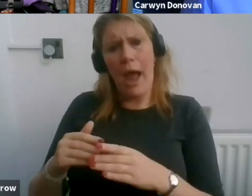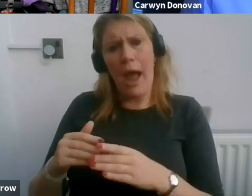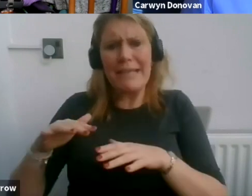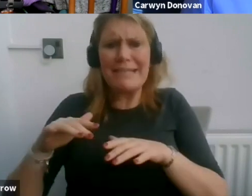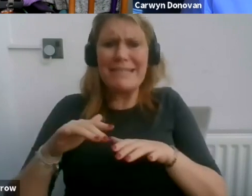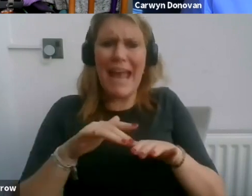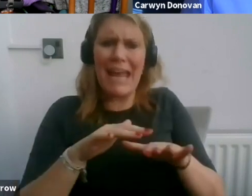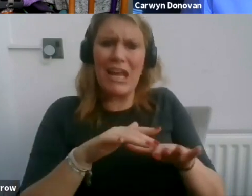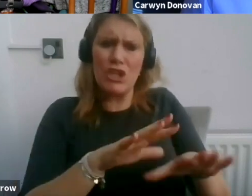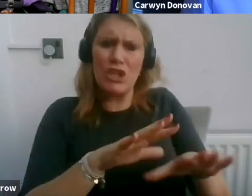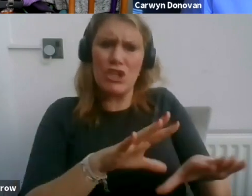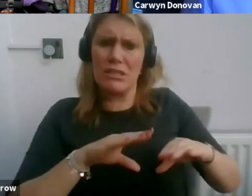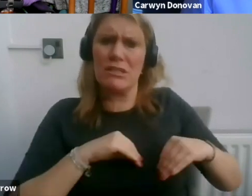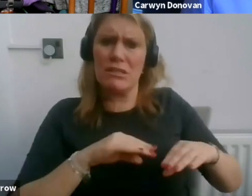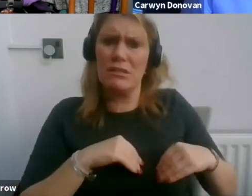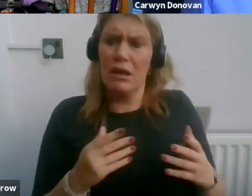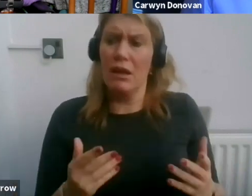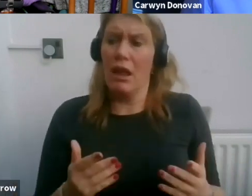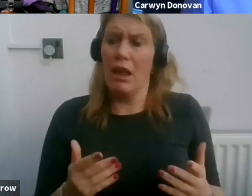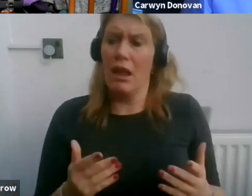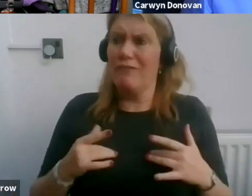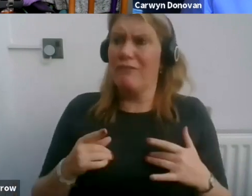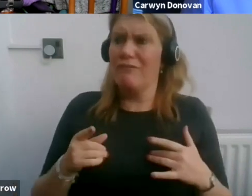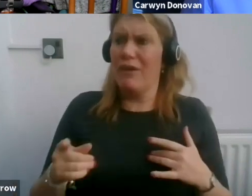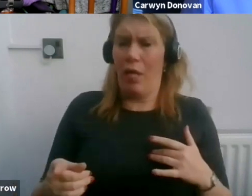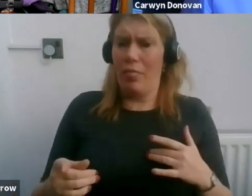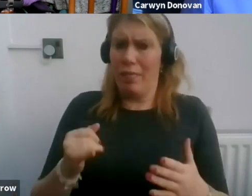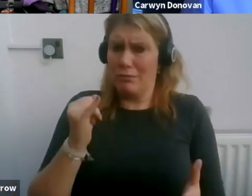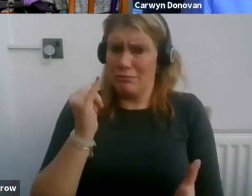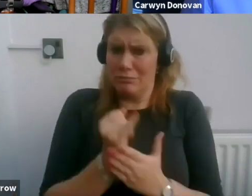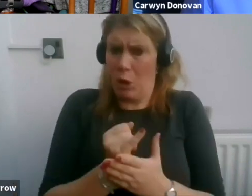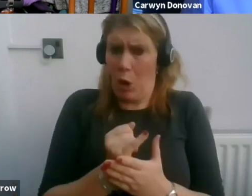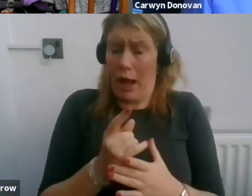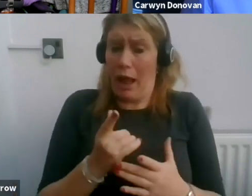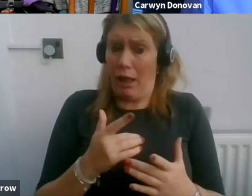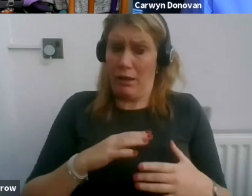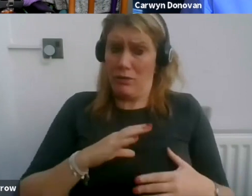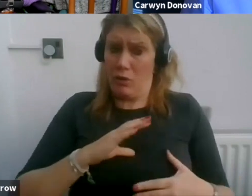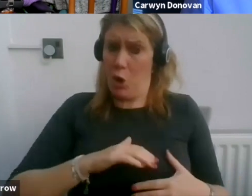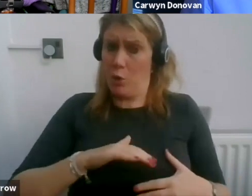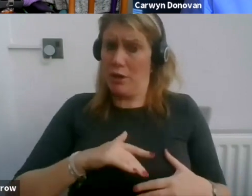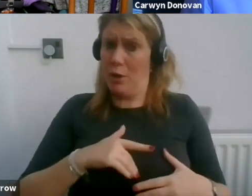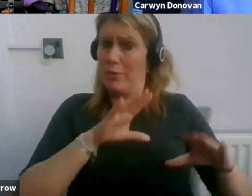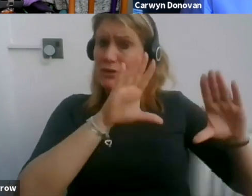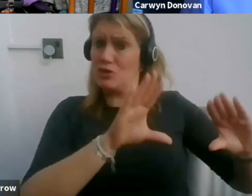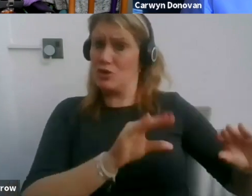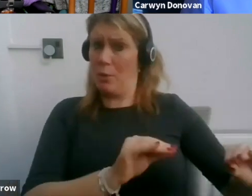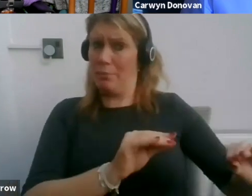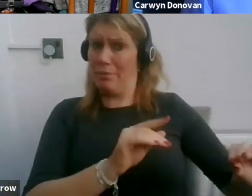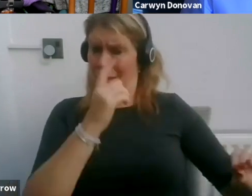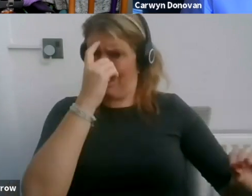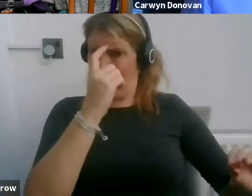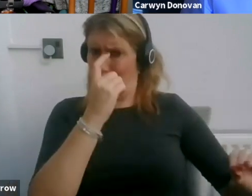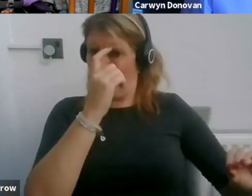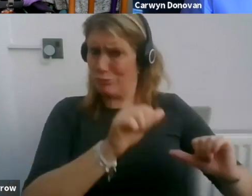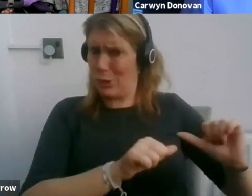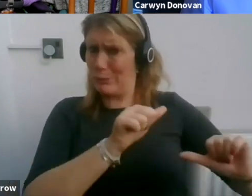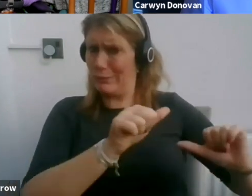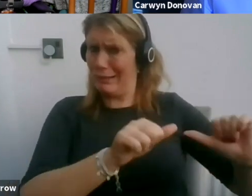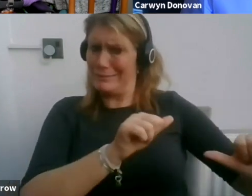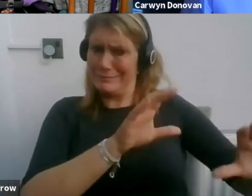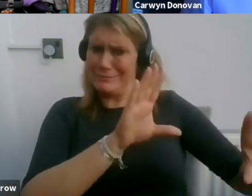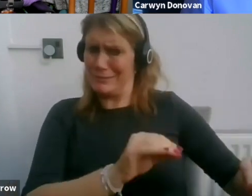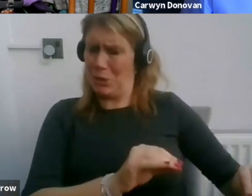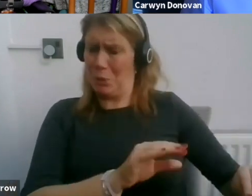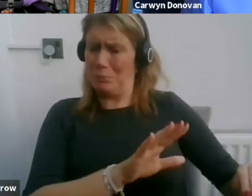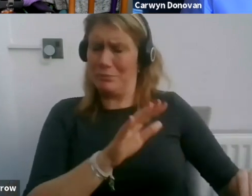something we were able to put to bed very quickly as a, you know, working together with the union. It is that and